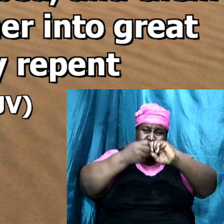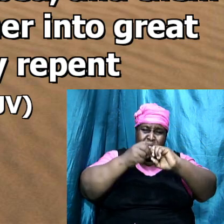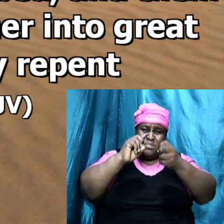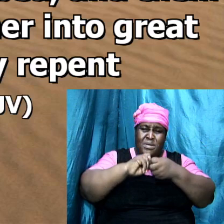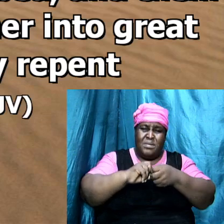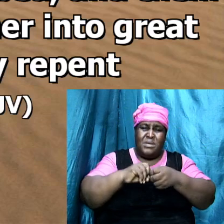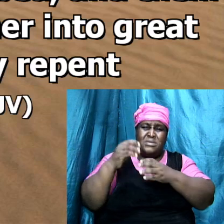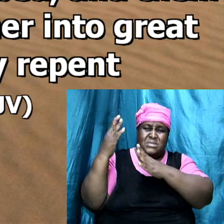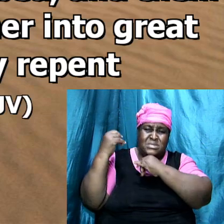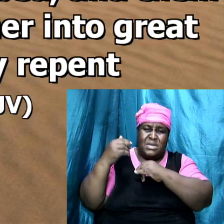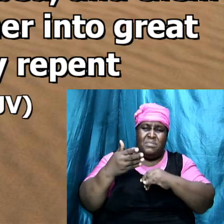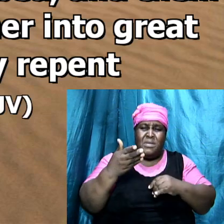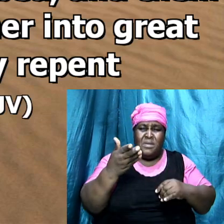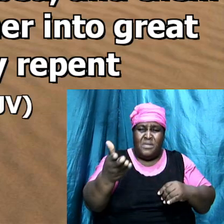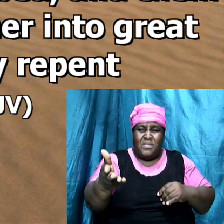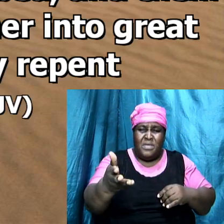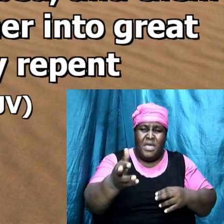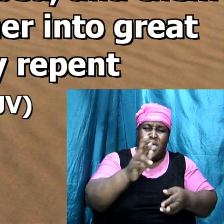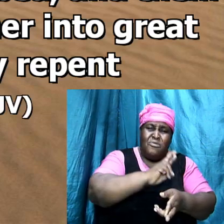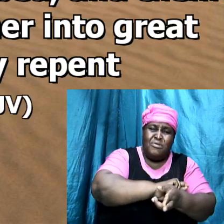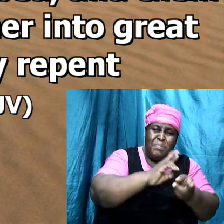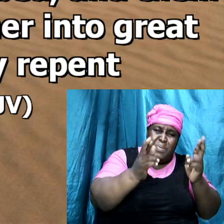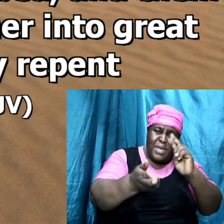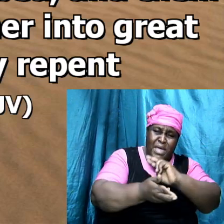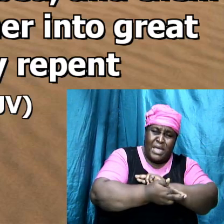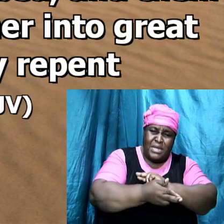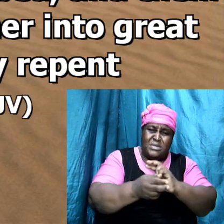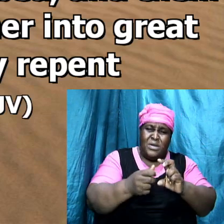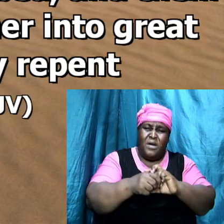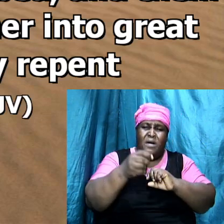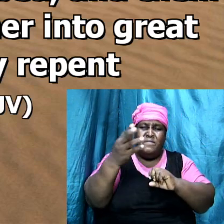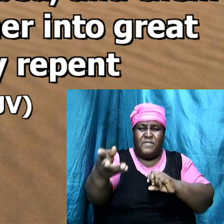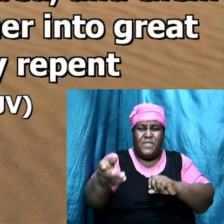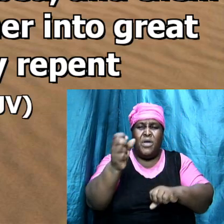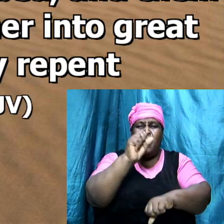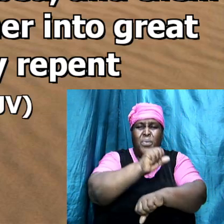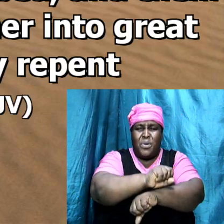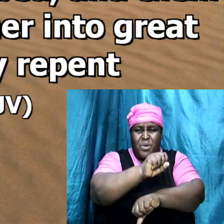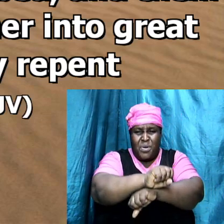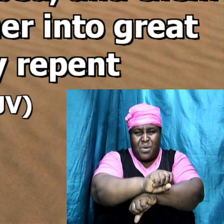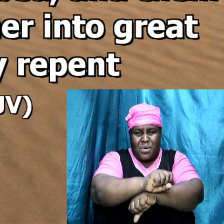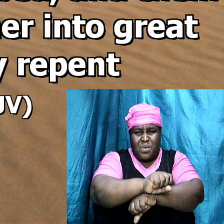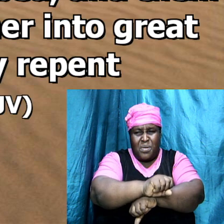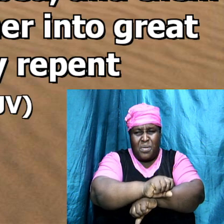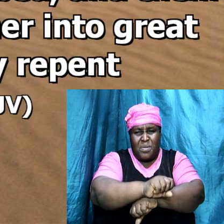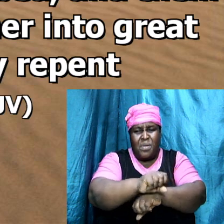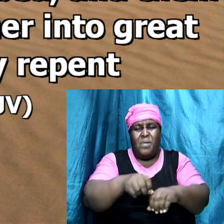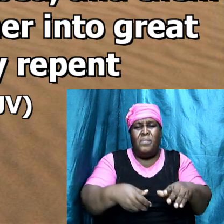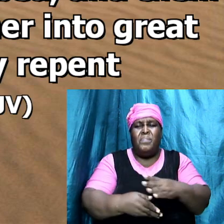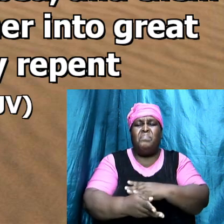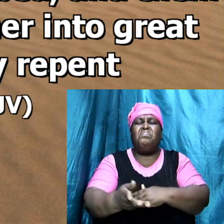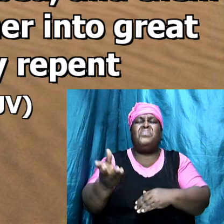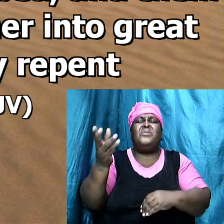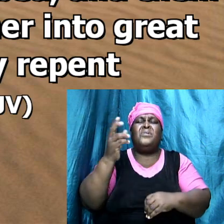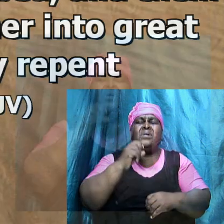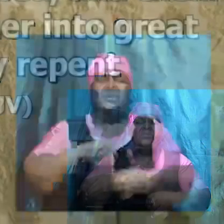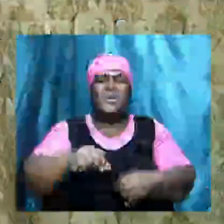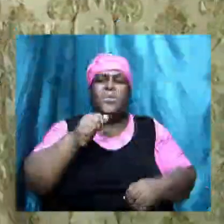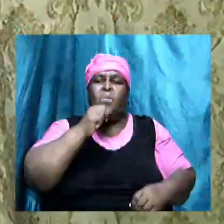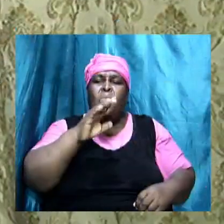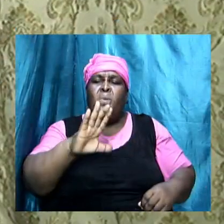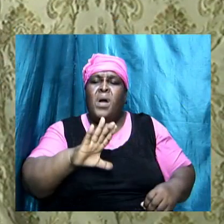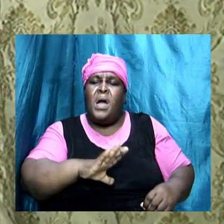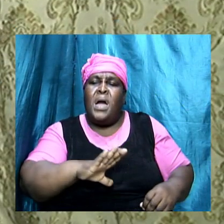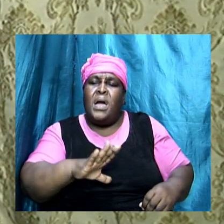first of all as an epithet to show readers that there was a woman who undermines loyalty listen to this